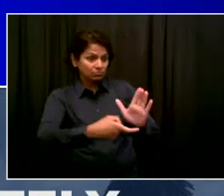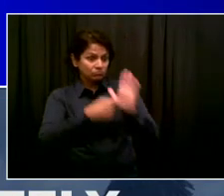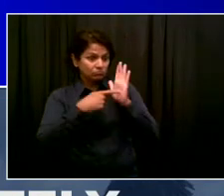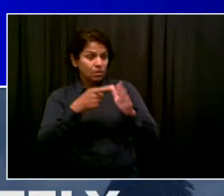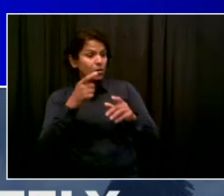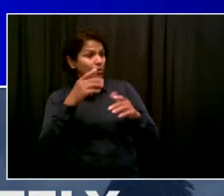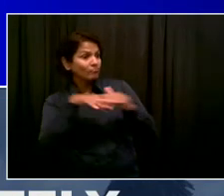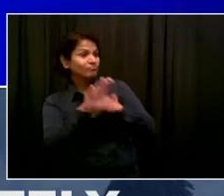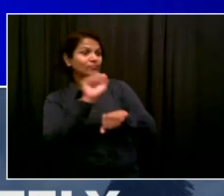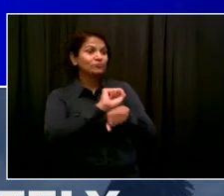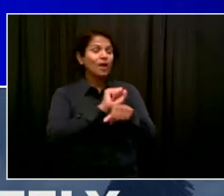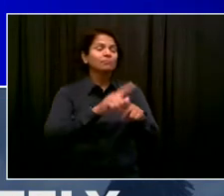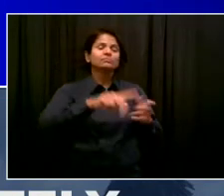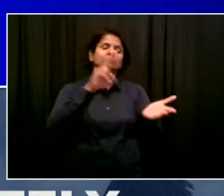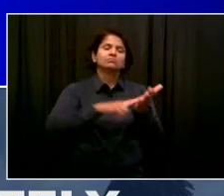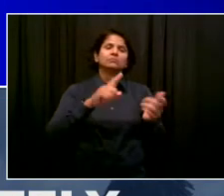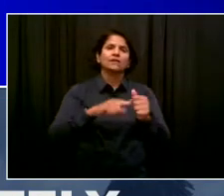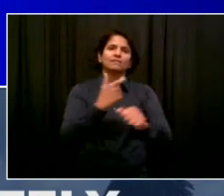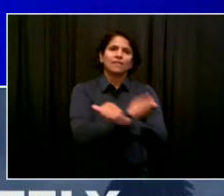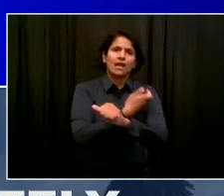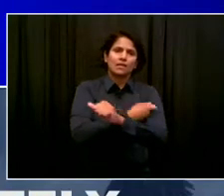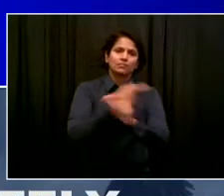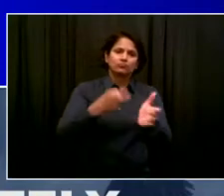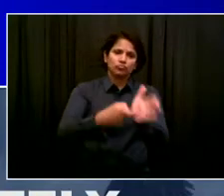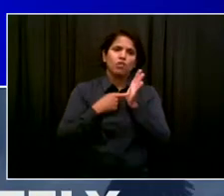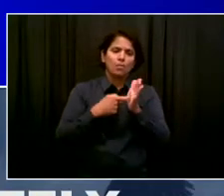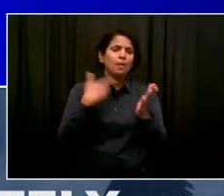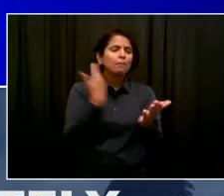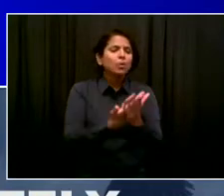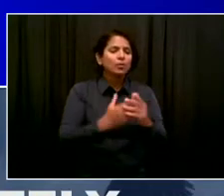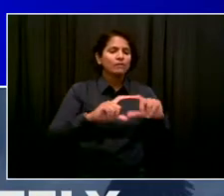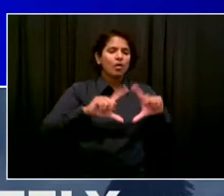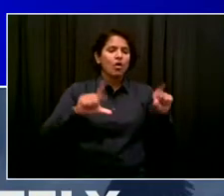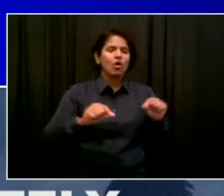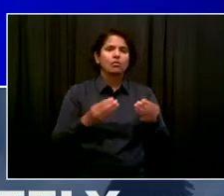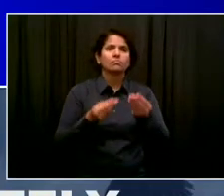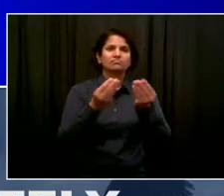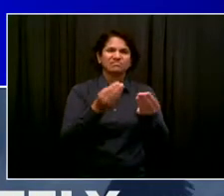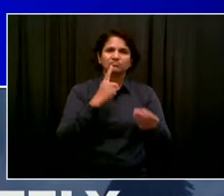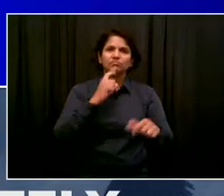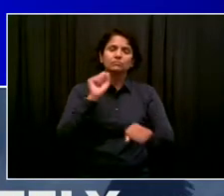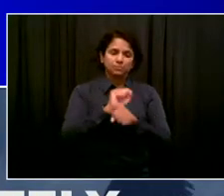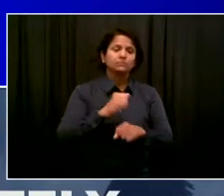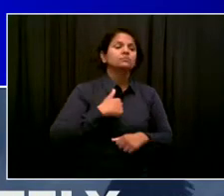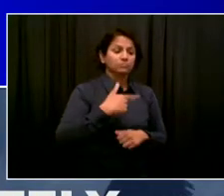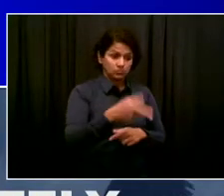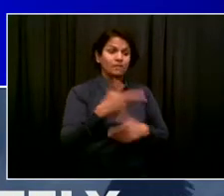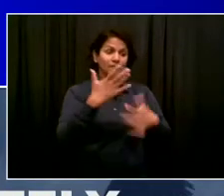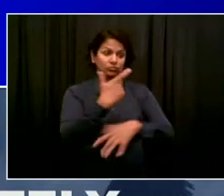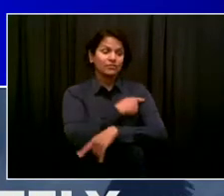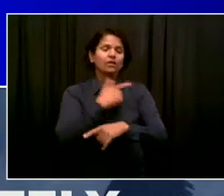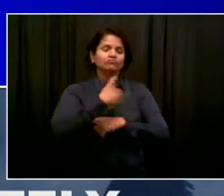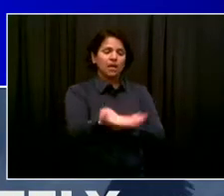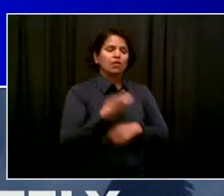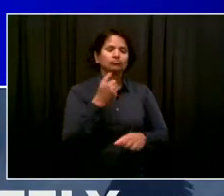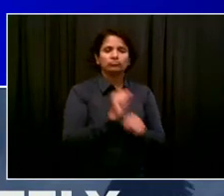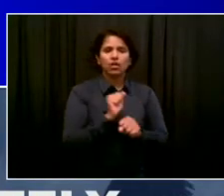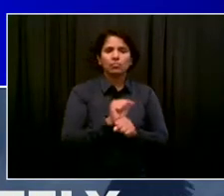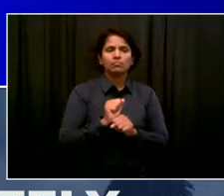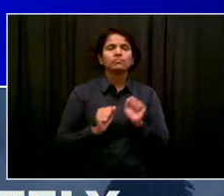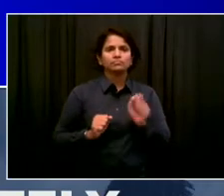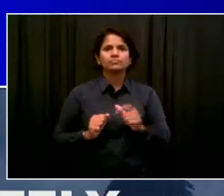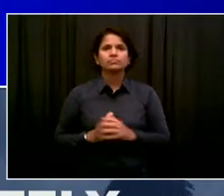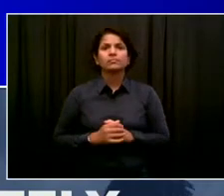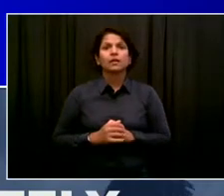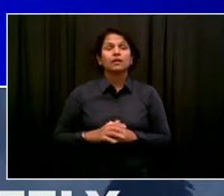mandate for new employees, we will have, as I said, continued updates, continued announcements. But this is another step as we